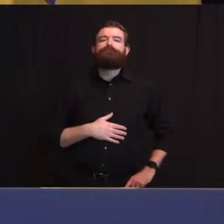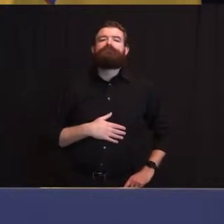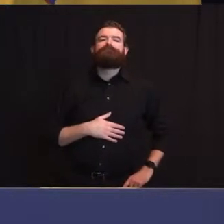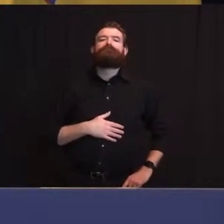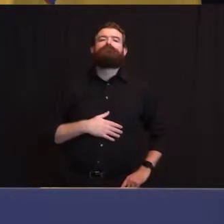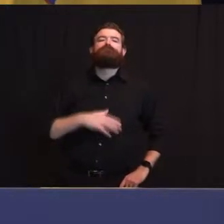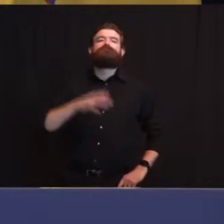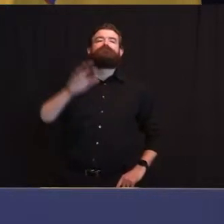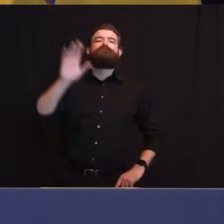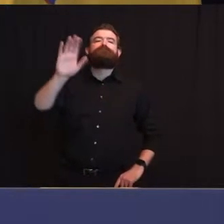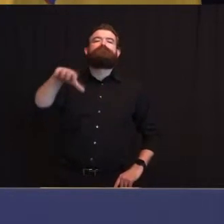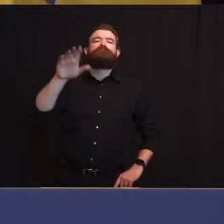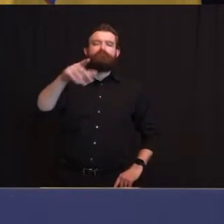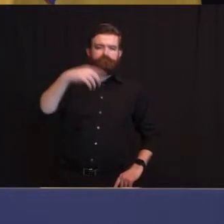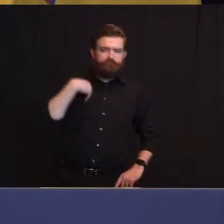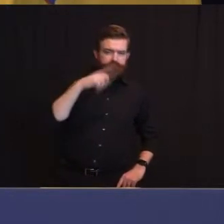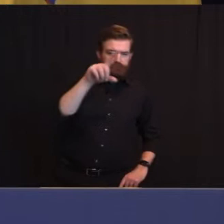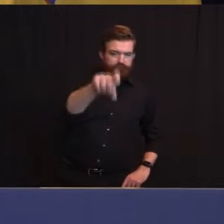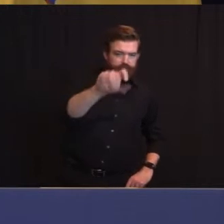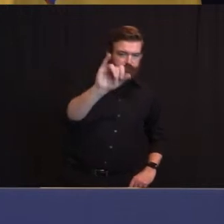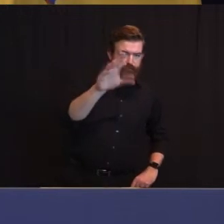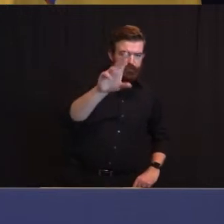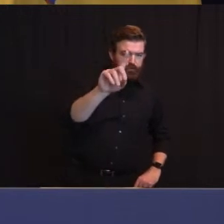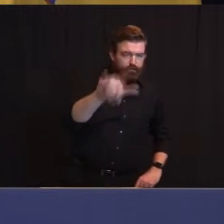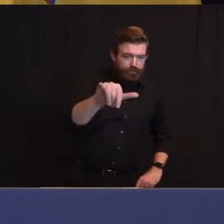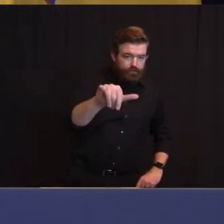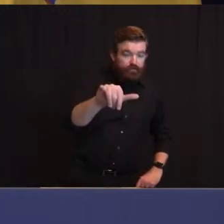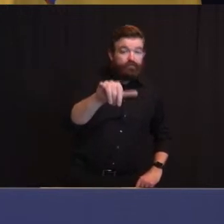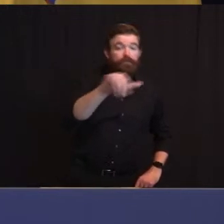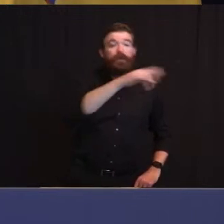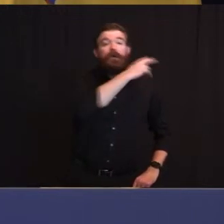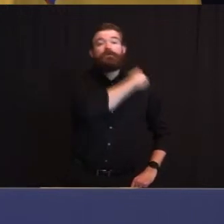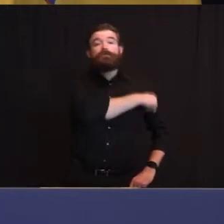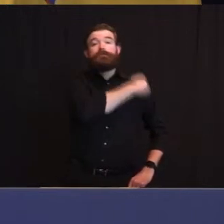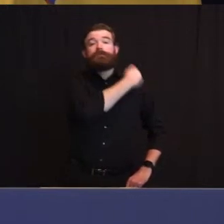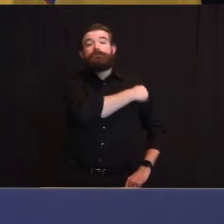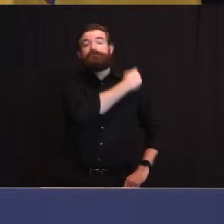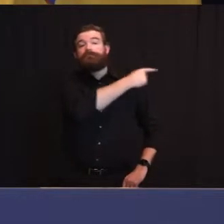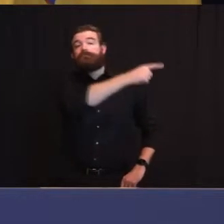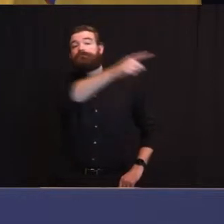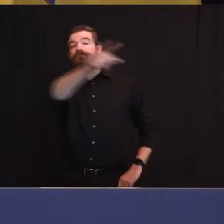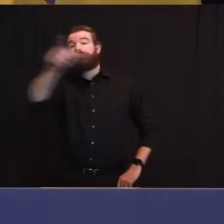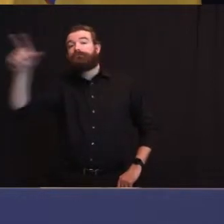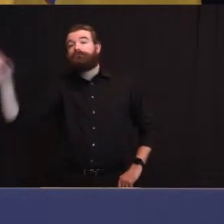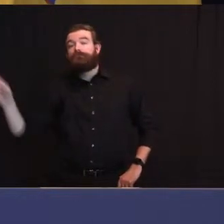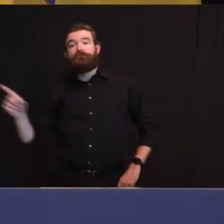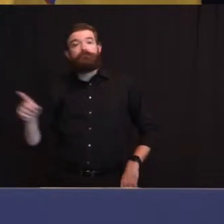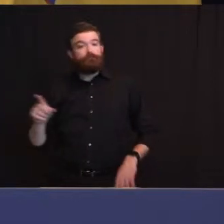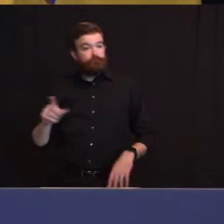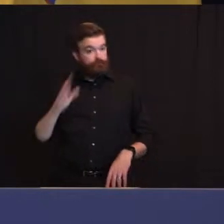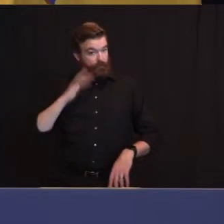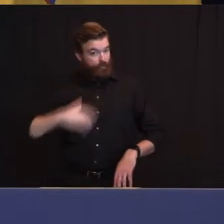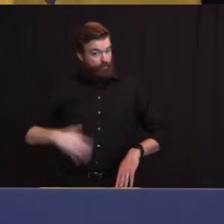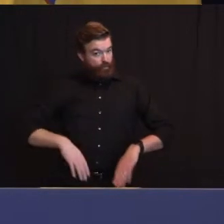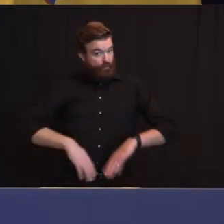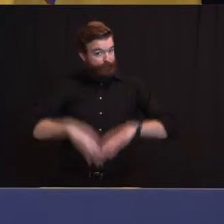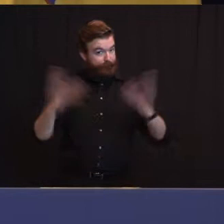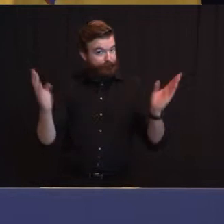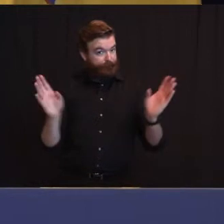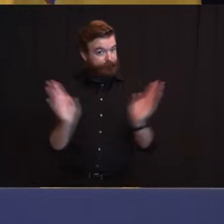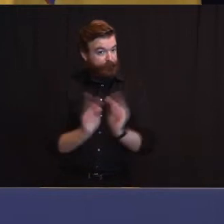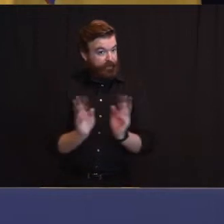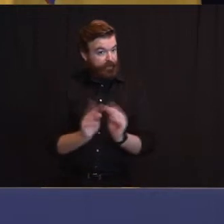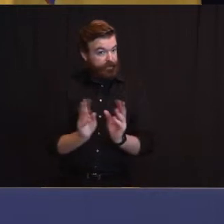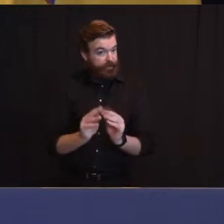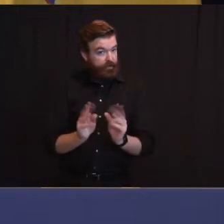commissioner. All hospitals are required to hold an annual meeting open to public comments and questions. Robert Wood Johnson in New Brunswick failed to provide proper